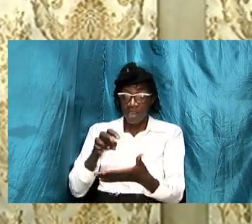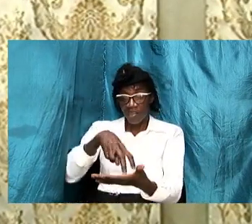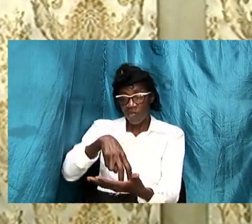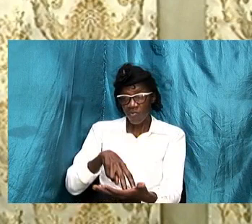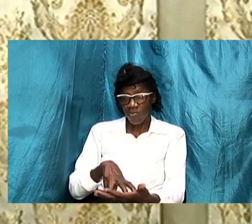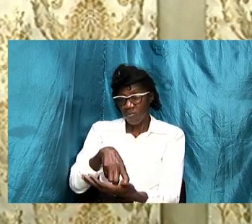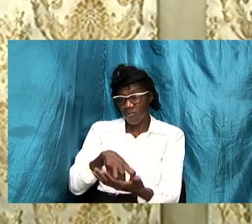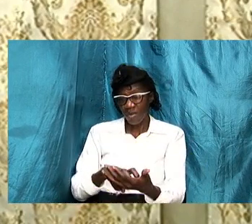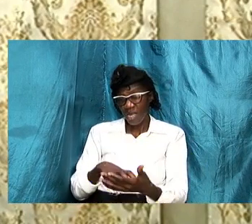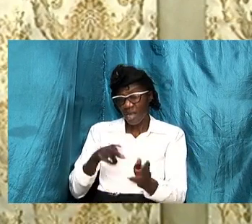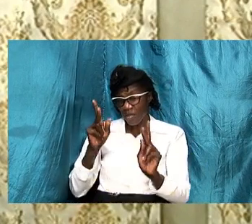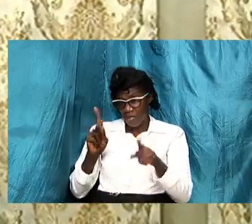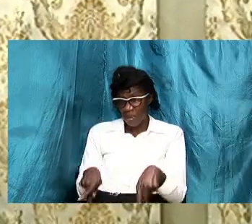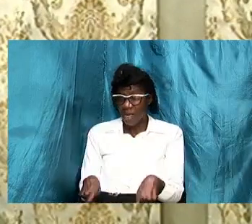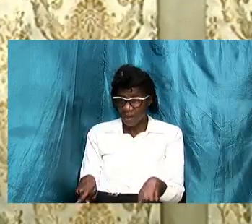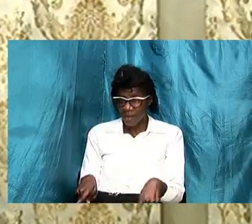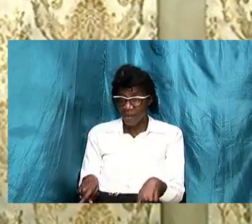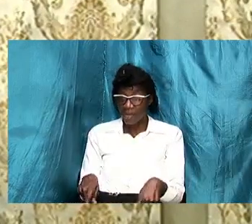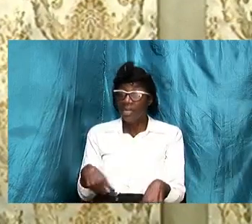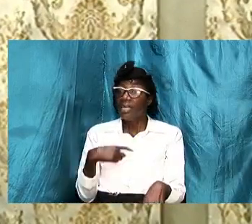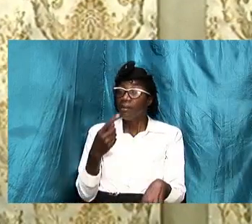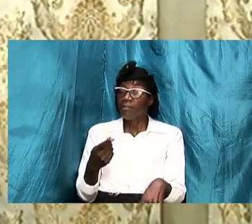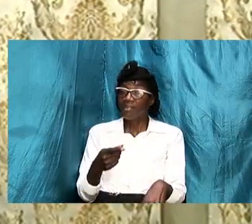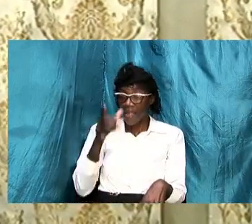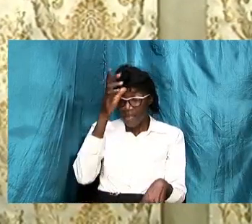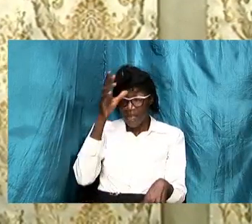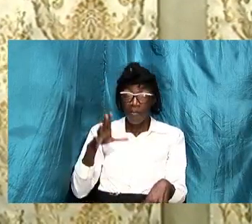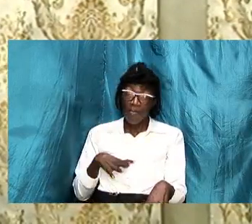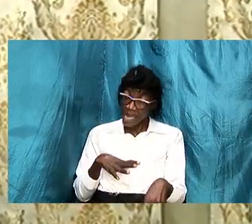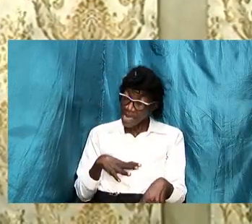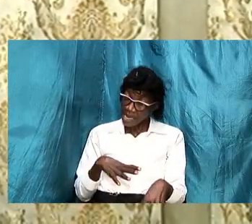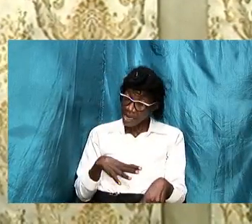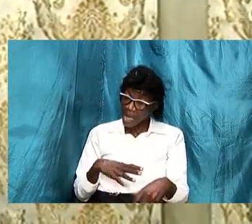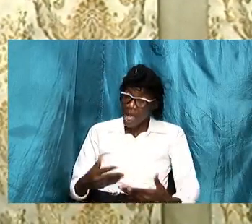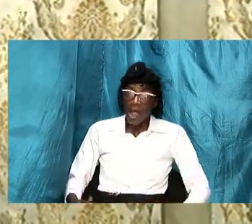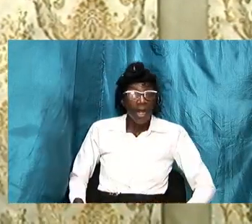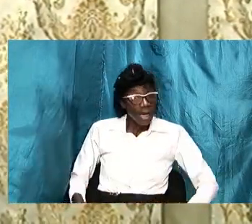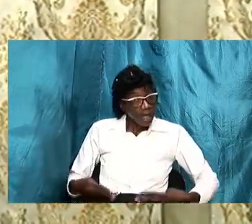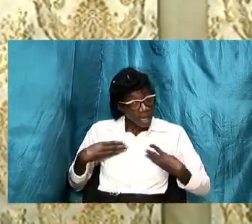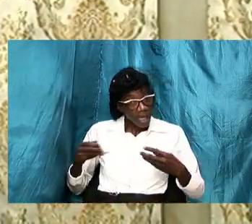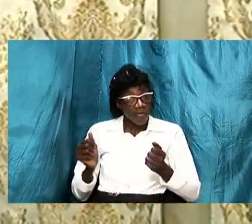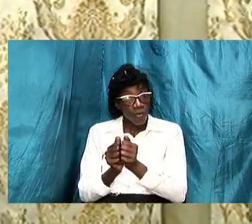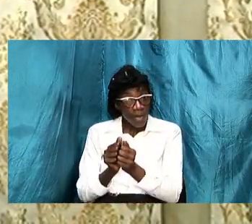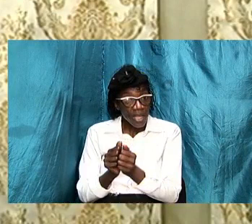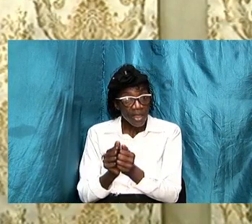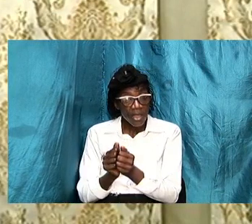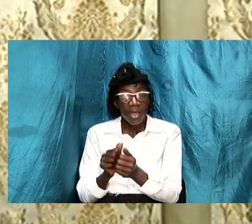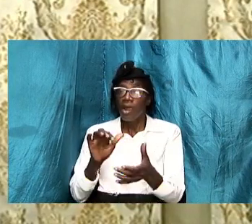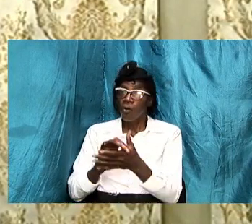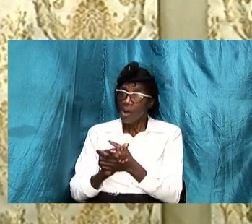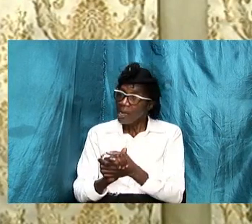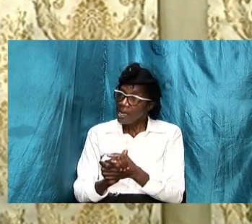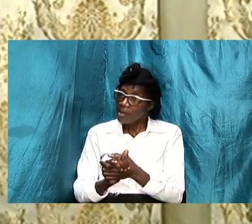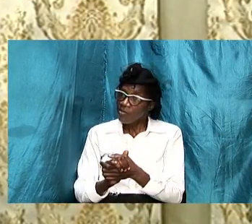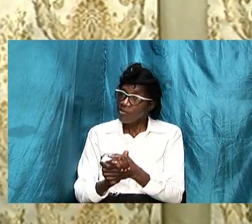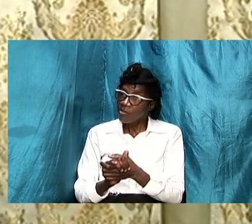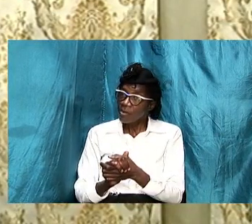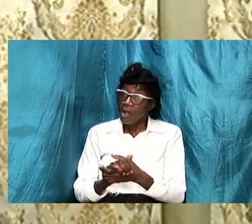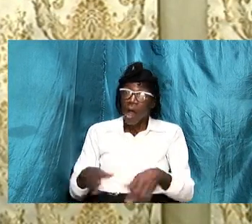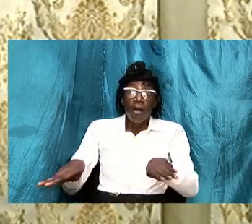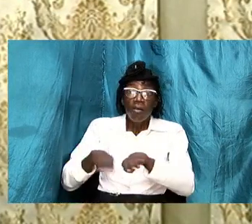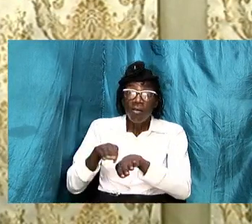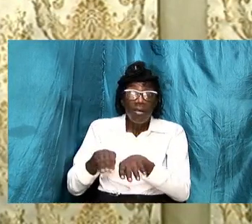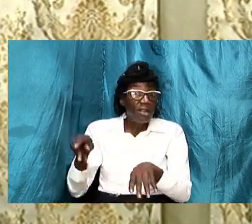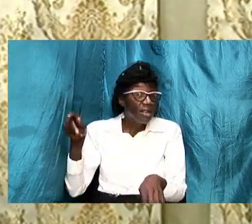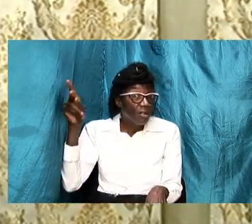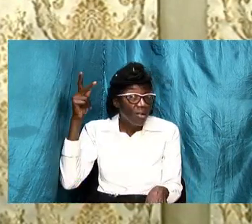went on but he was saying that men we ought to dwell with our wives according to knowledge and so it is